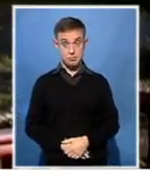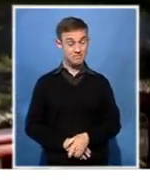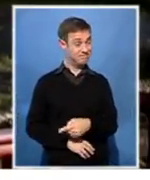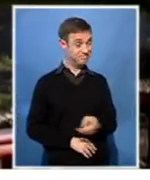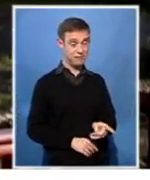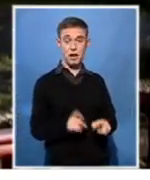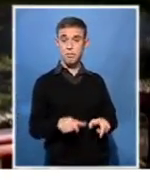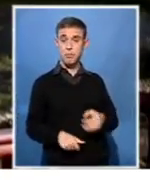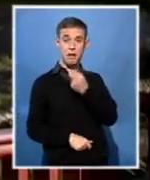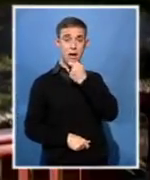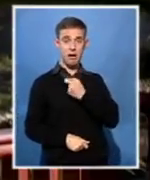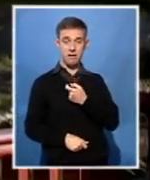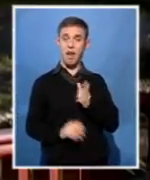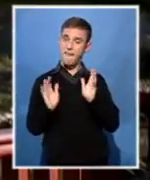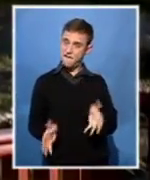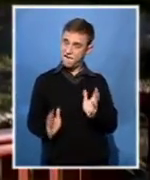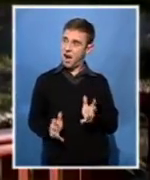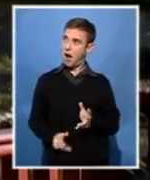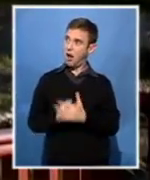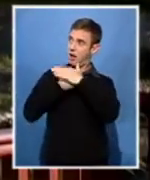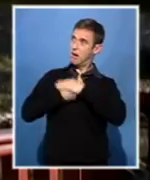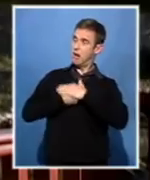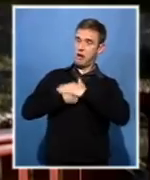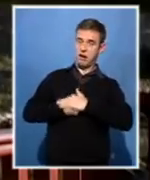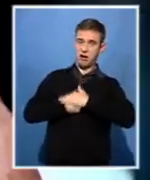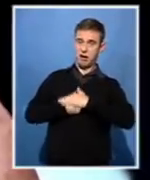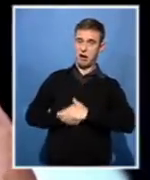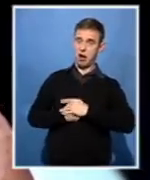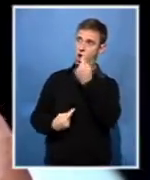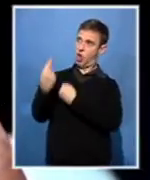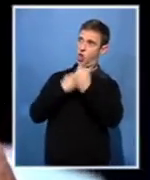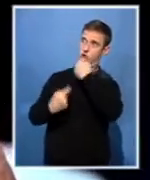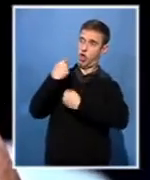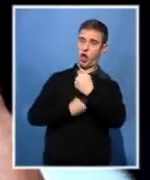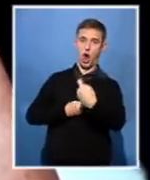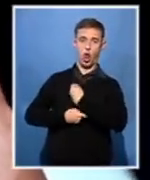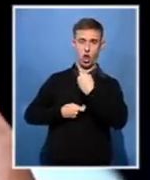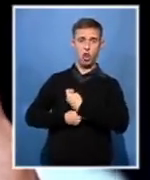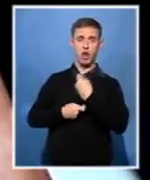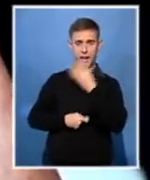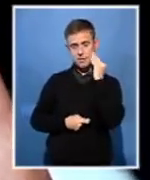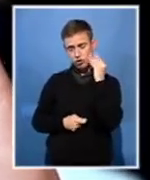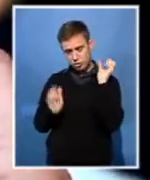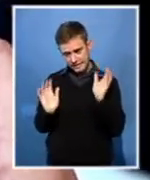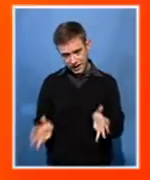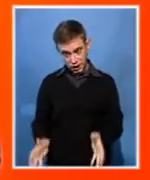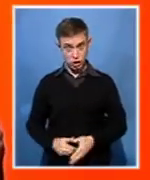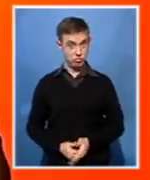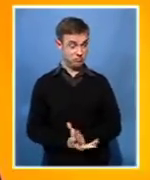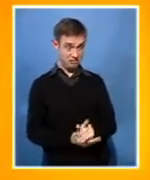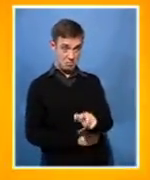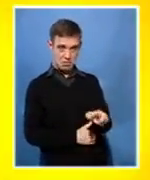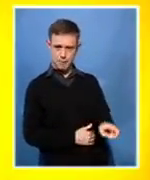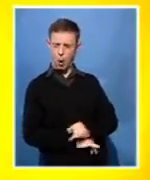oppression in their lives and has felt what it feels like to be ostracised in some way, shape or form. But some of us are more privileged